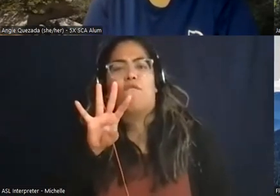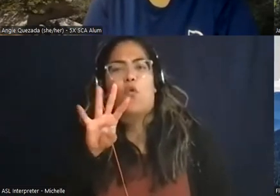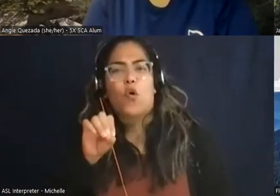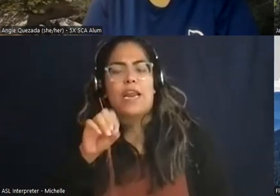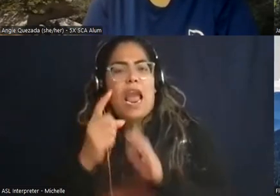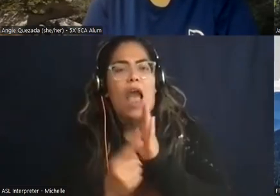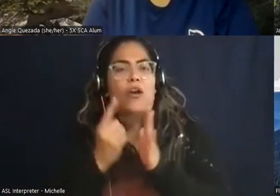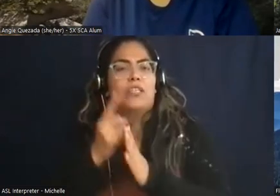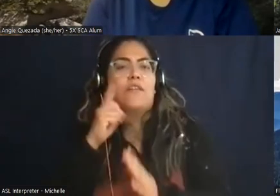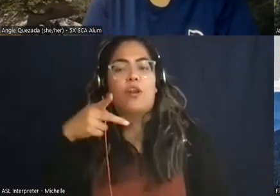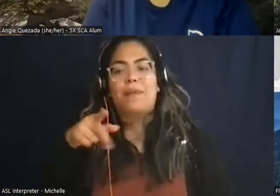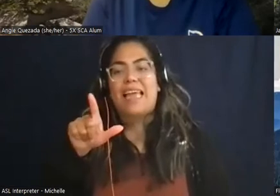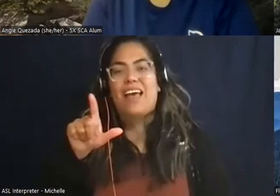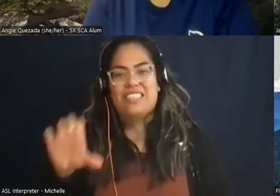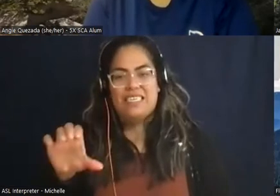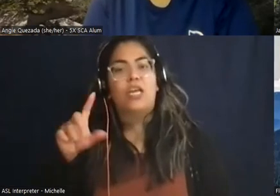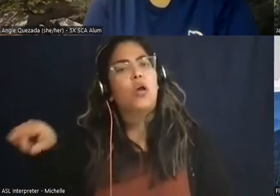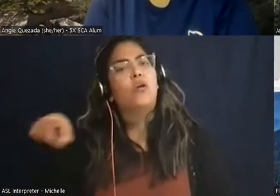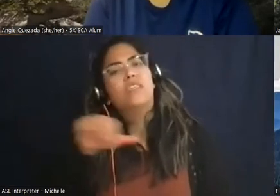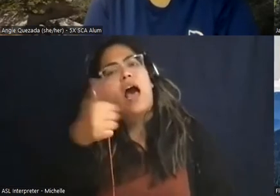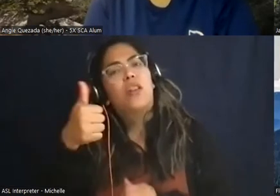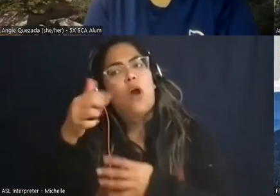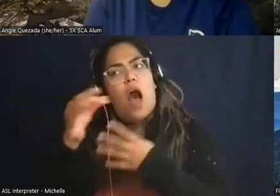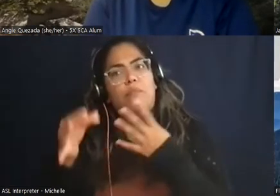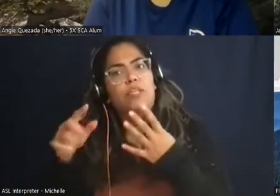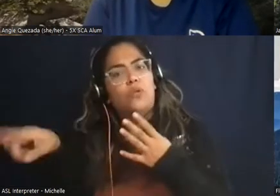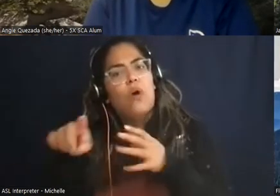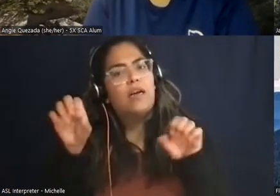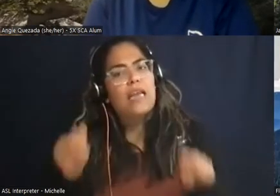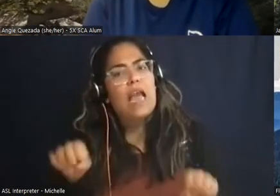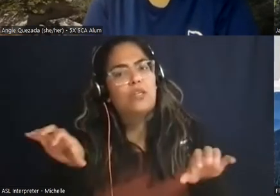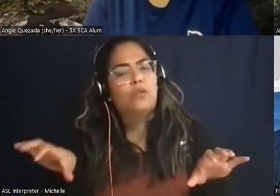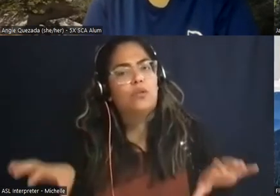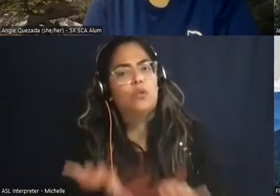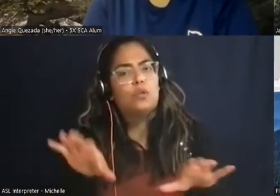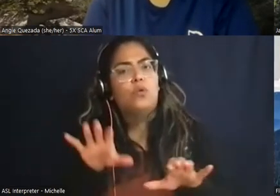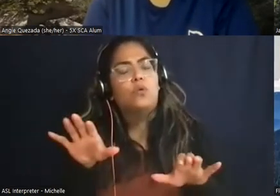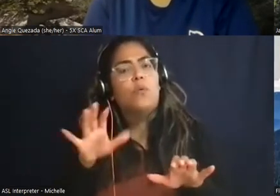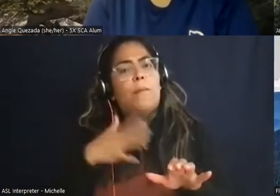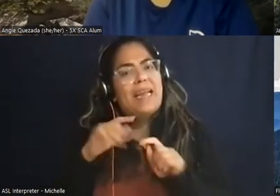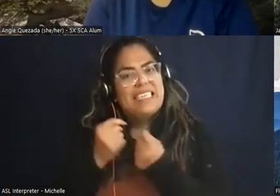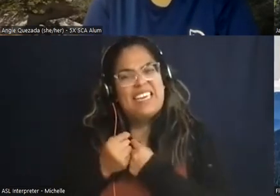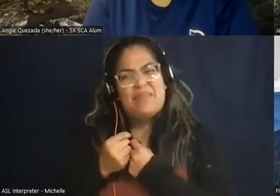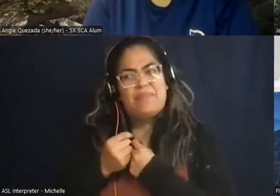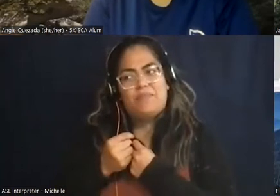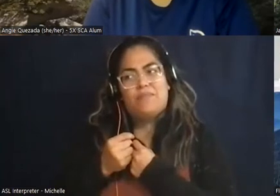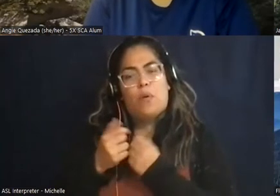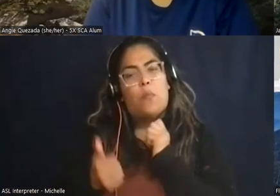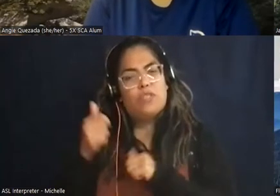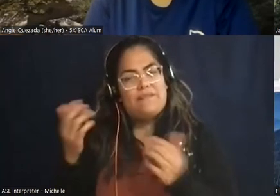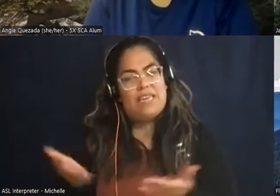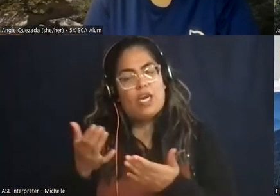you guys can inbox me about and my team who i believe most of them is on the line including lucy we can send you information